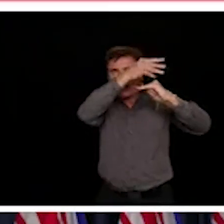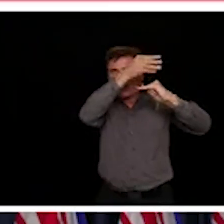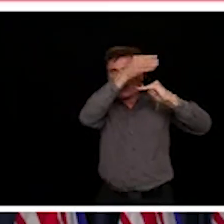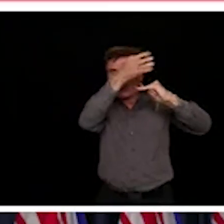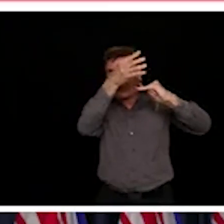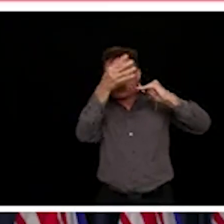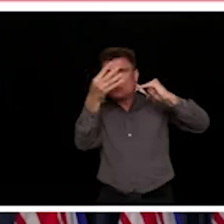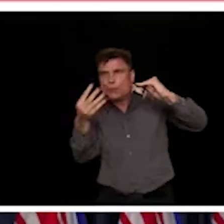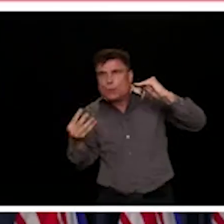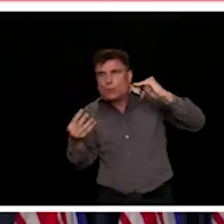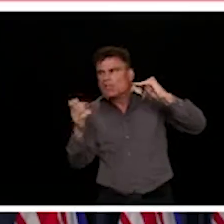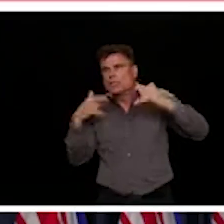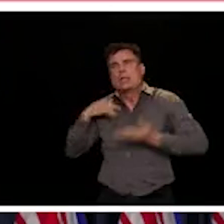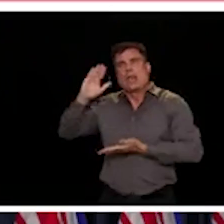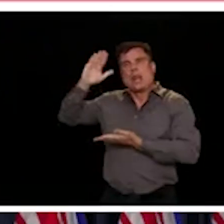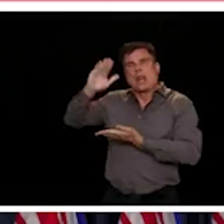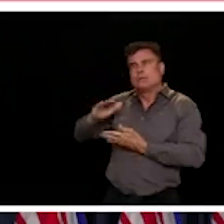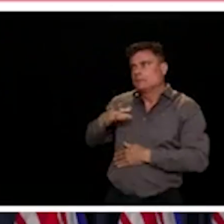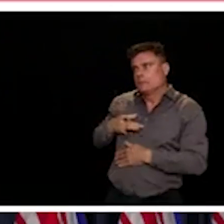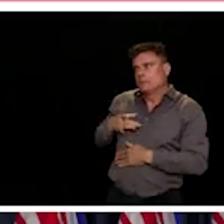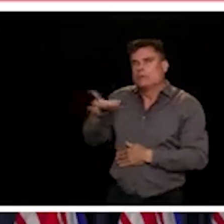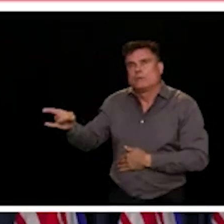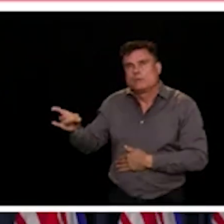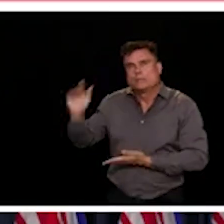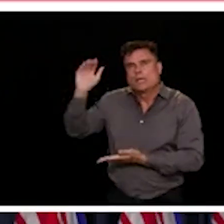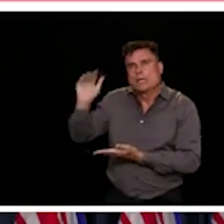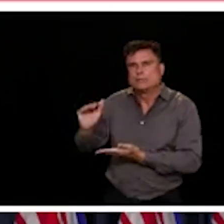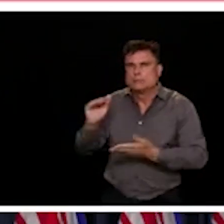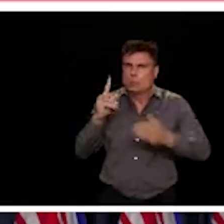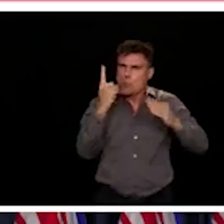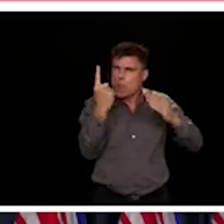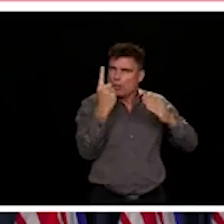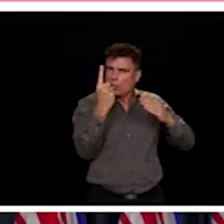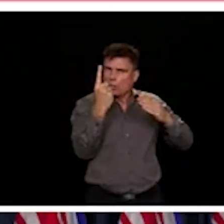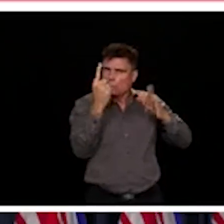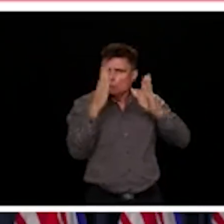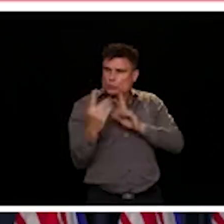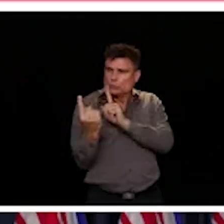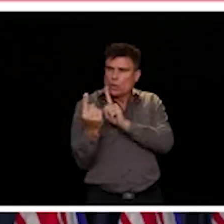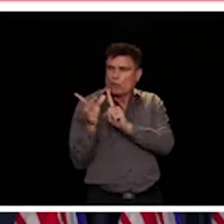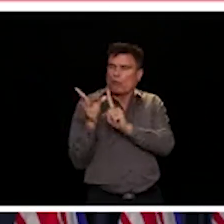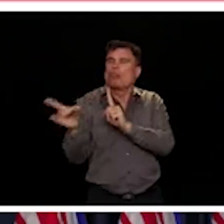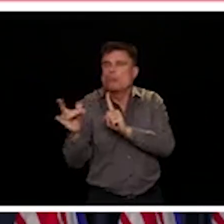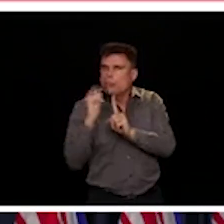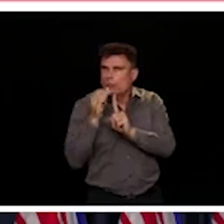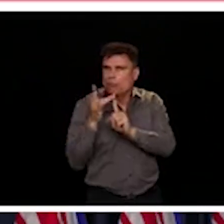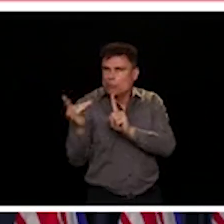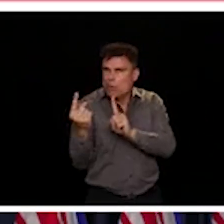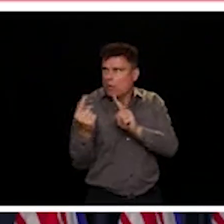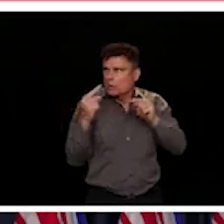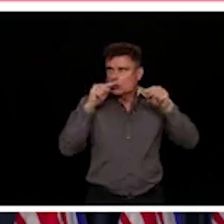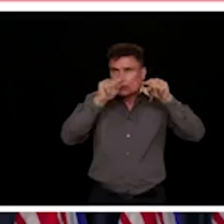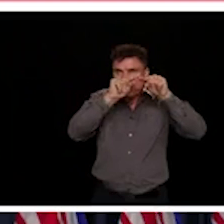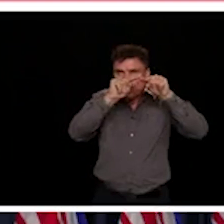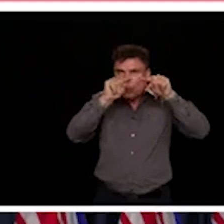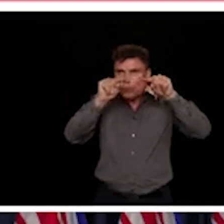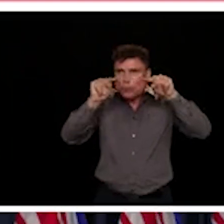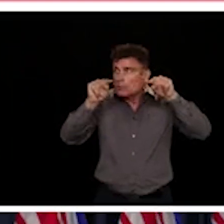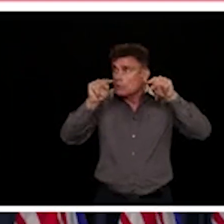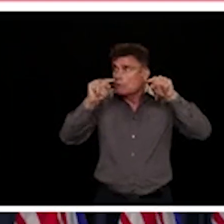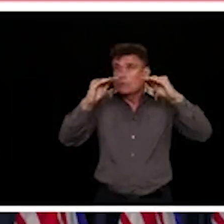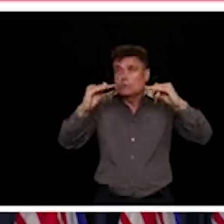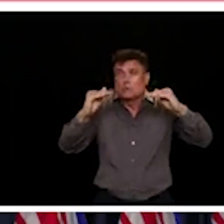people. And our dilemma is that we have to find that balance. Because we need to find more complete